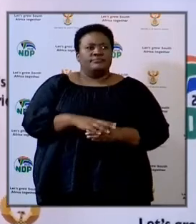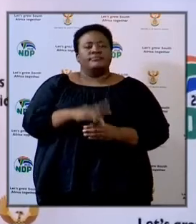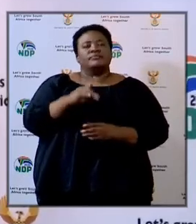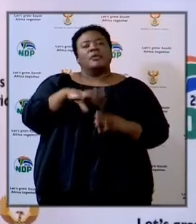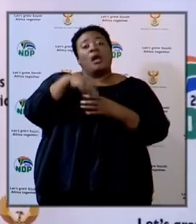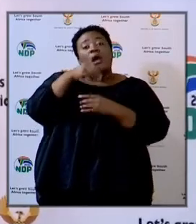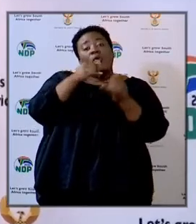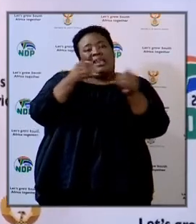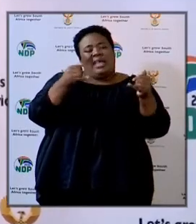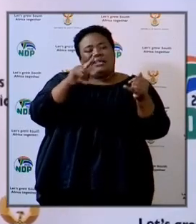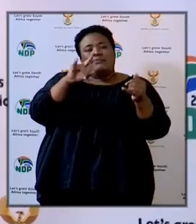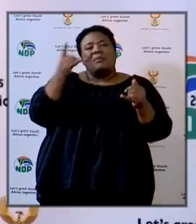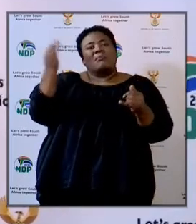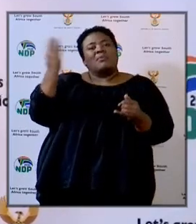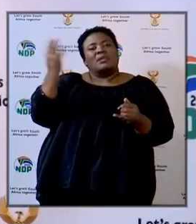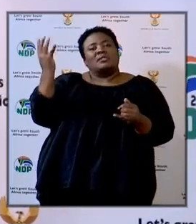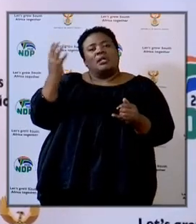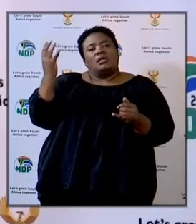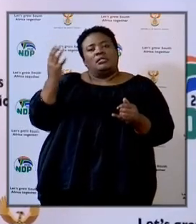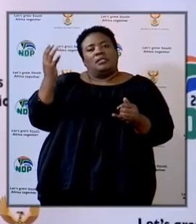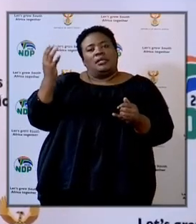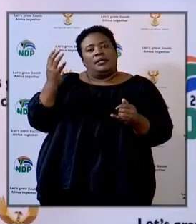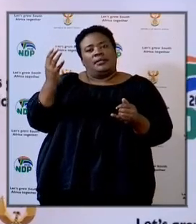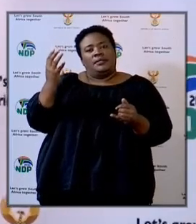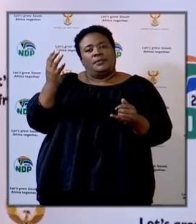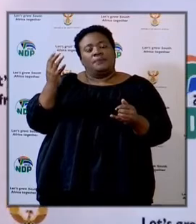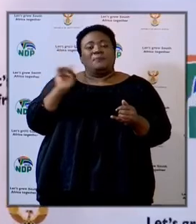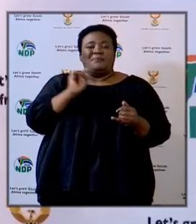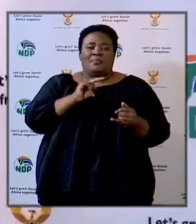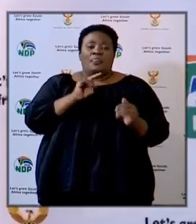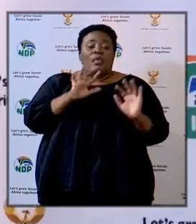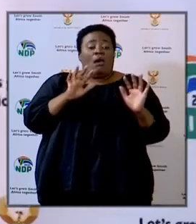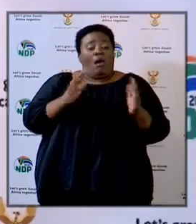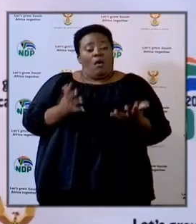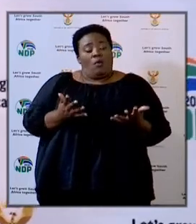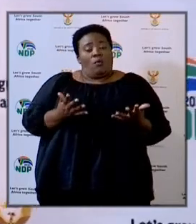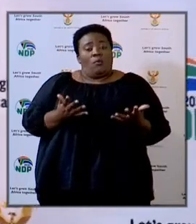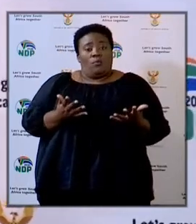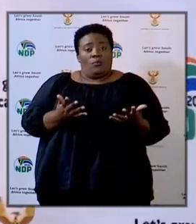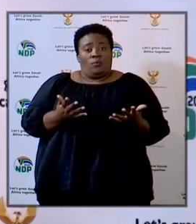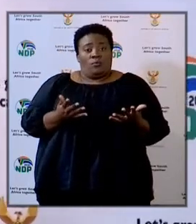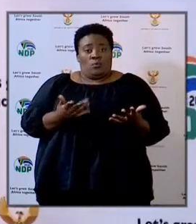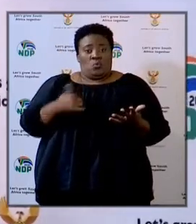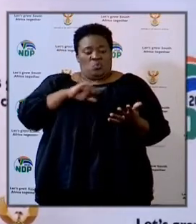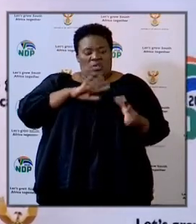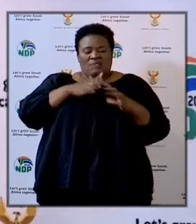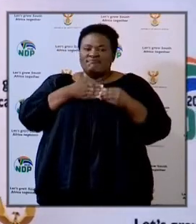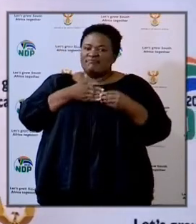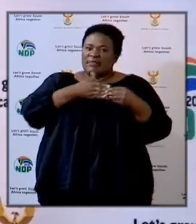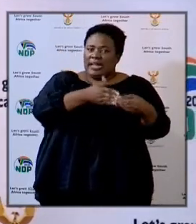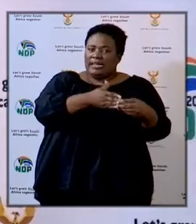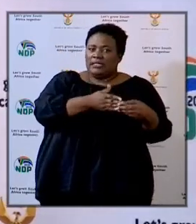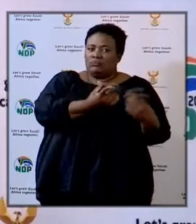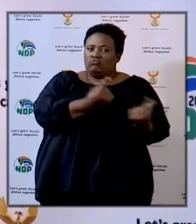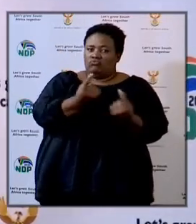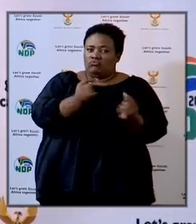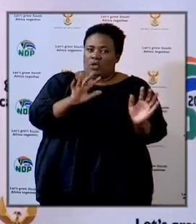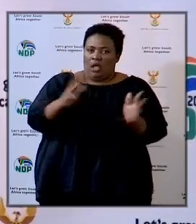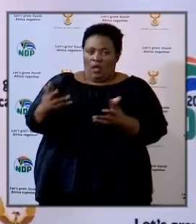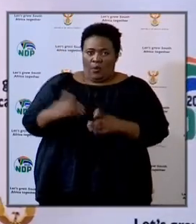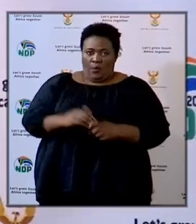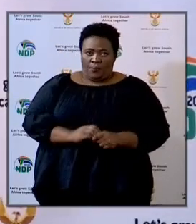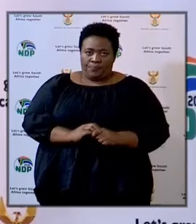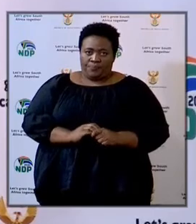the outline of the presentation and this is how we provide guidance in the